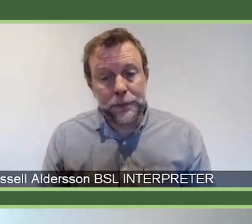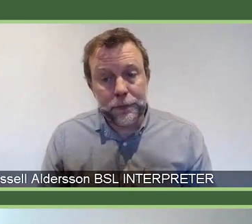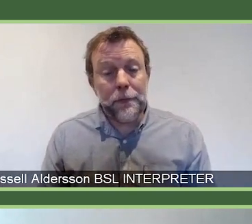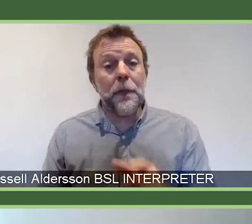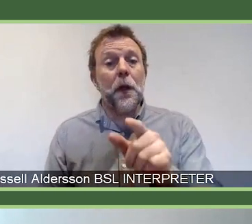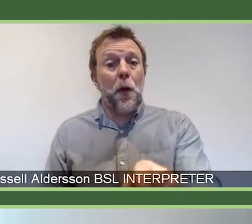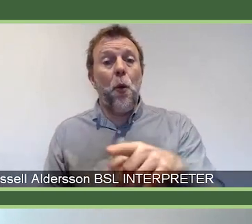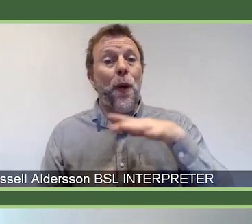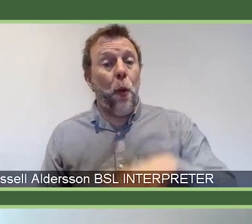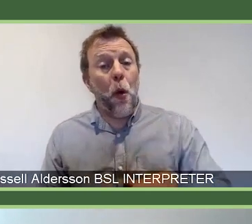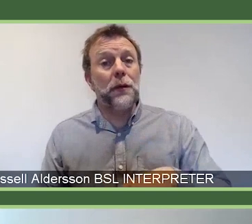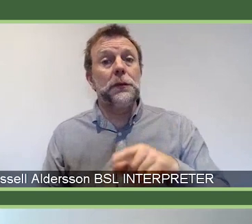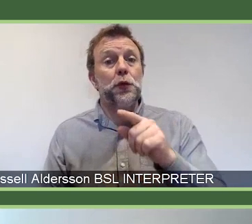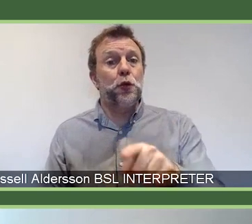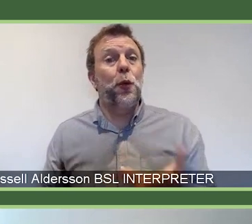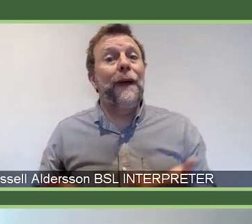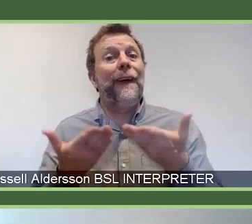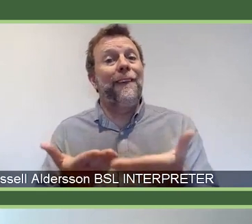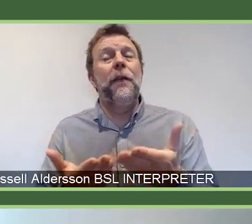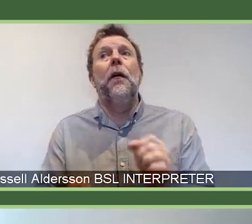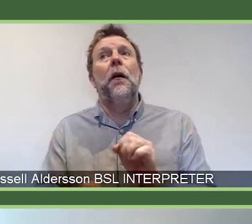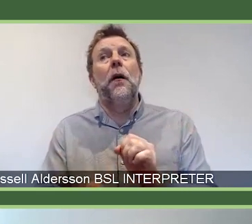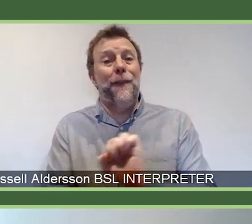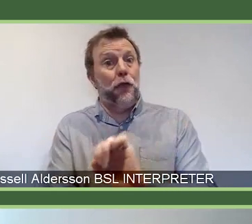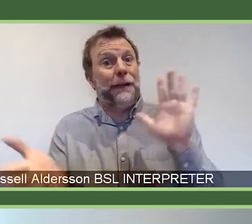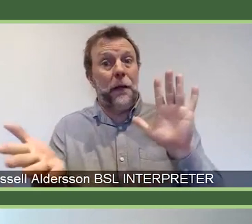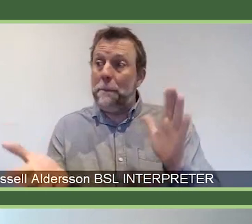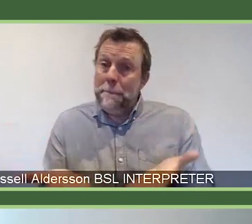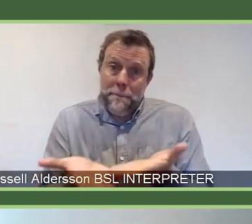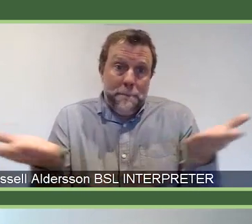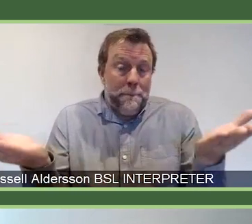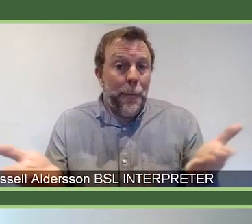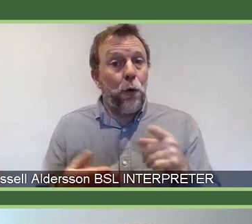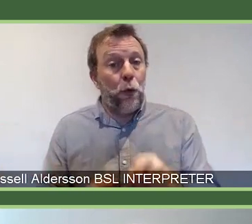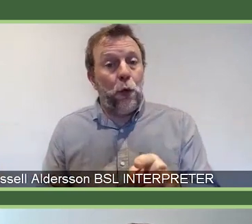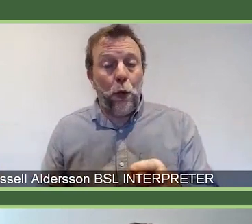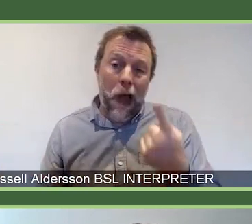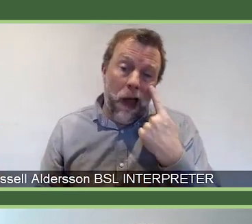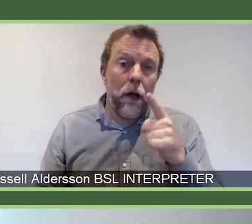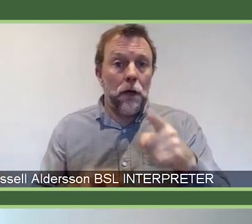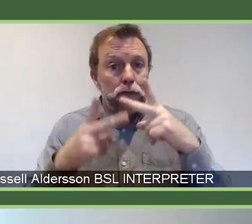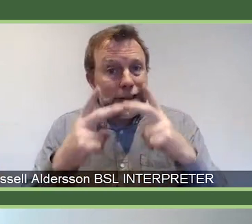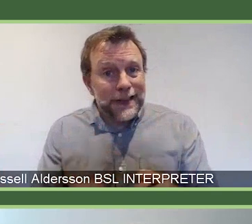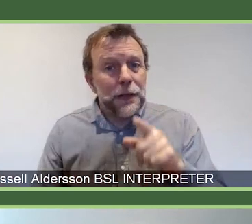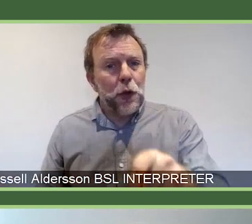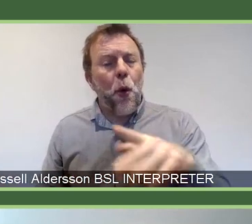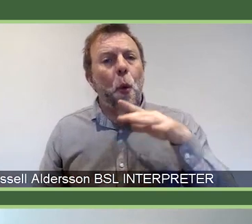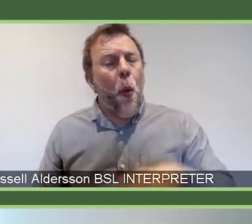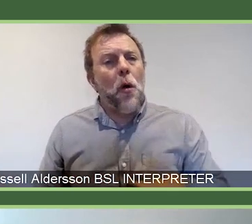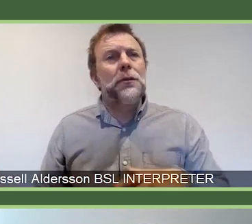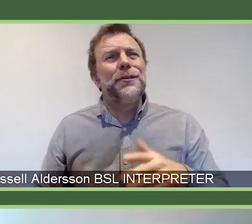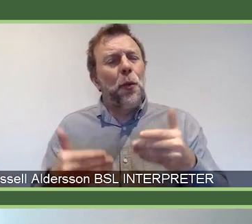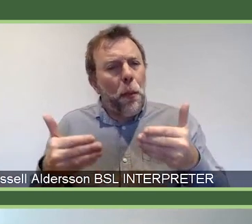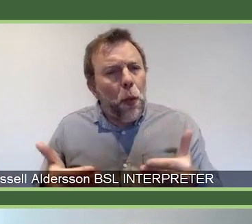and teams the freedom to pursue innovative and bold research. And we want to do that by moving towards